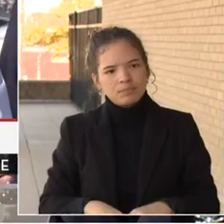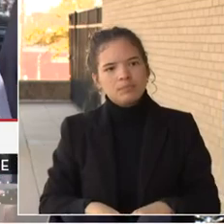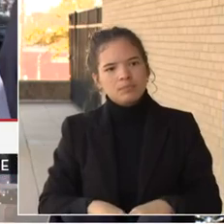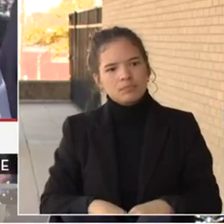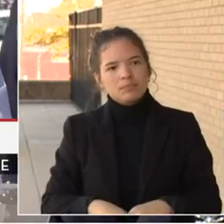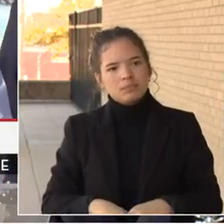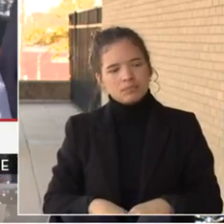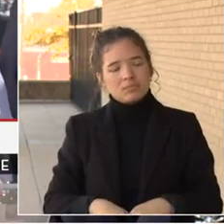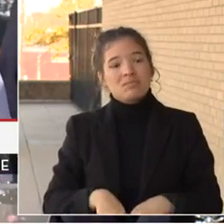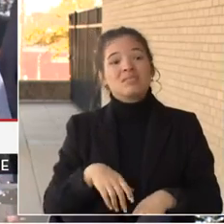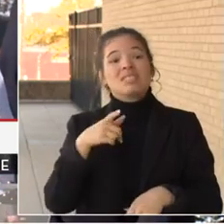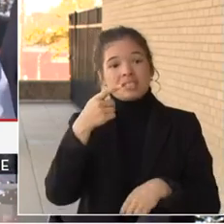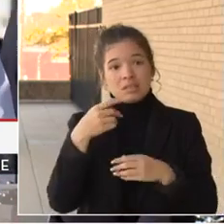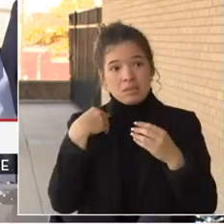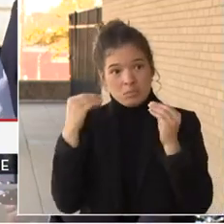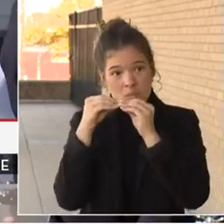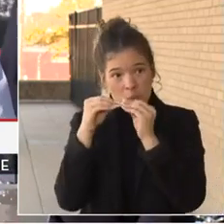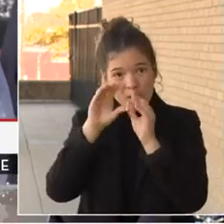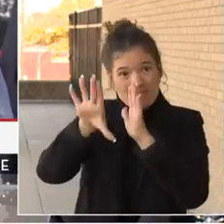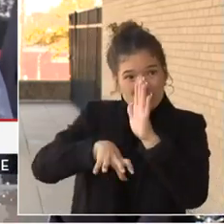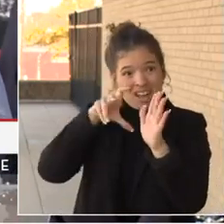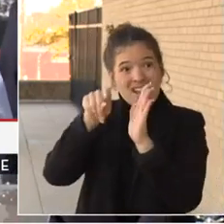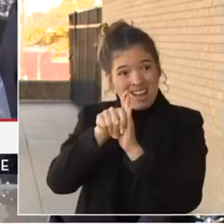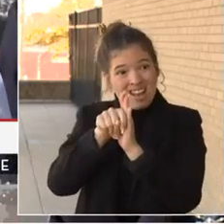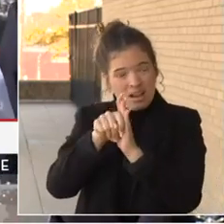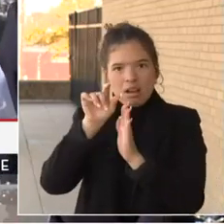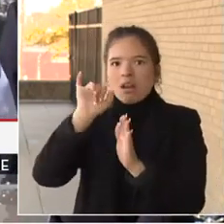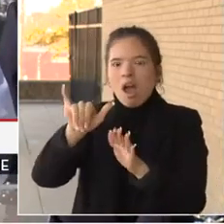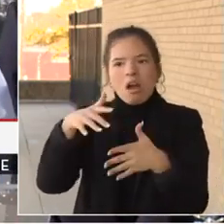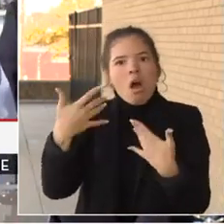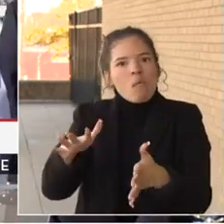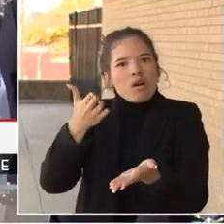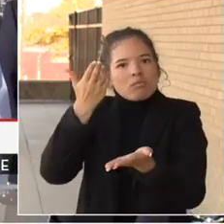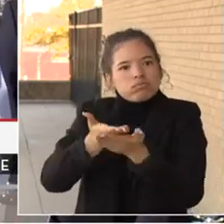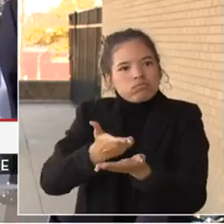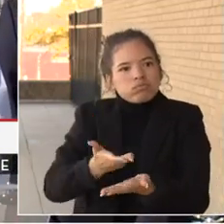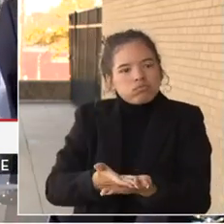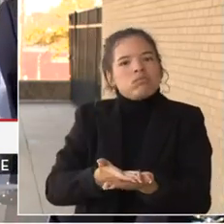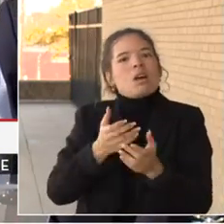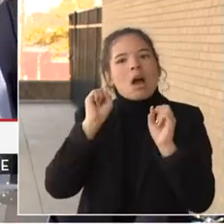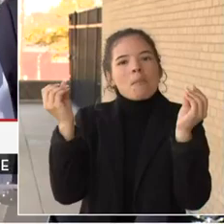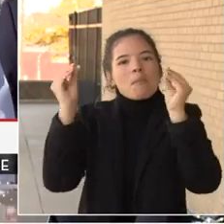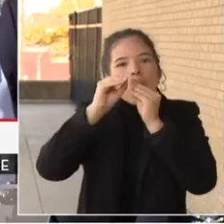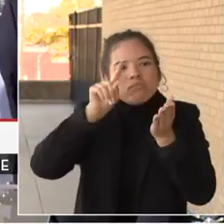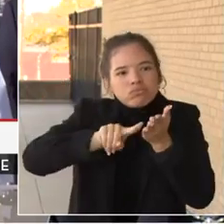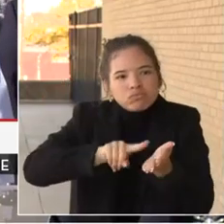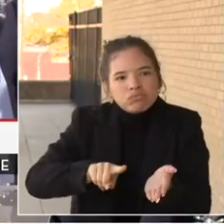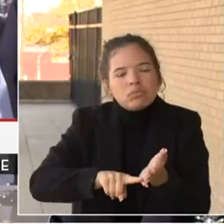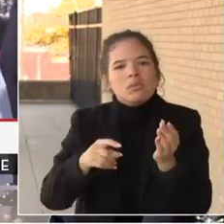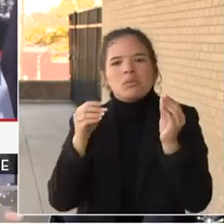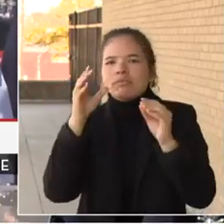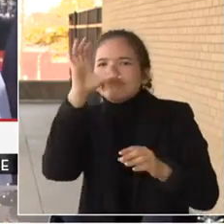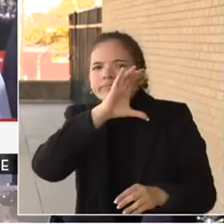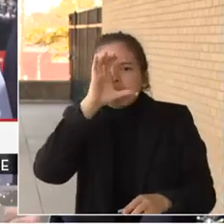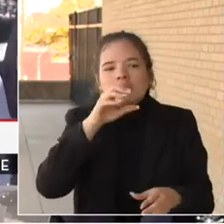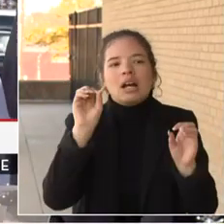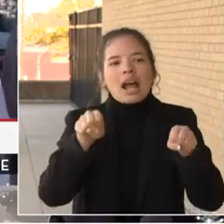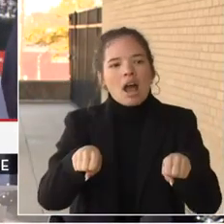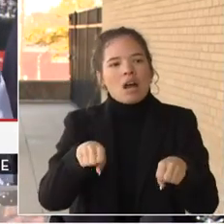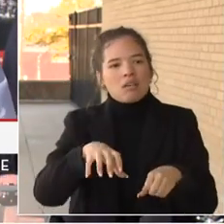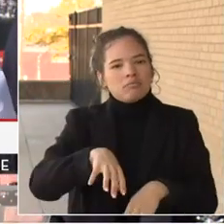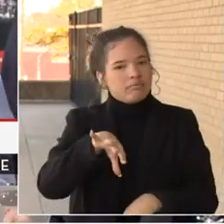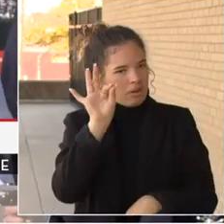in any case allows detective to track down more leads on a case. MPD will continue to allocate